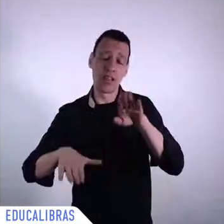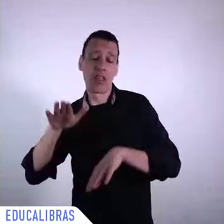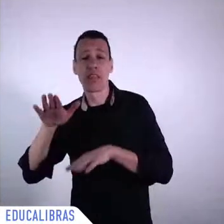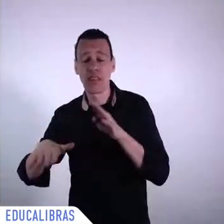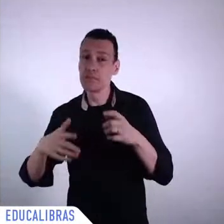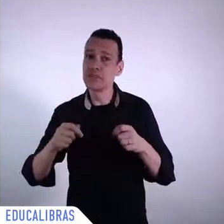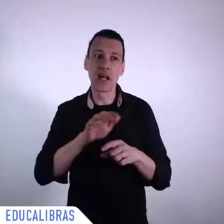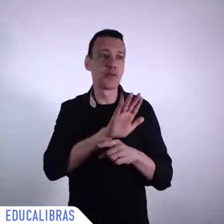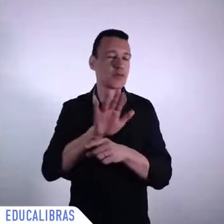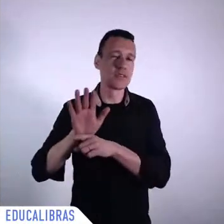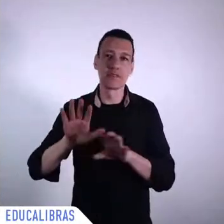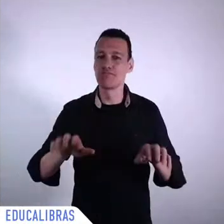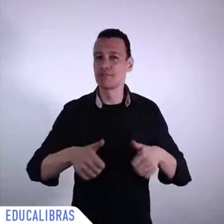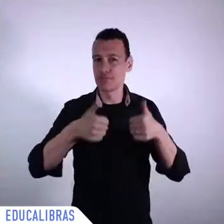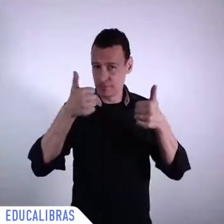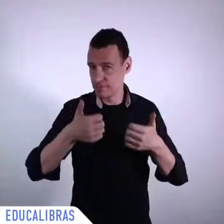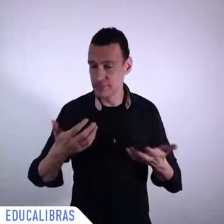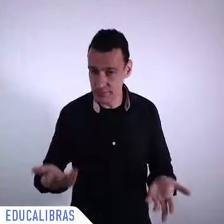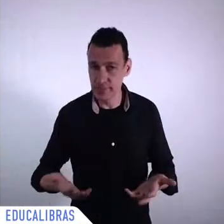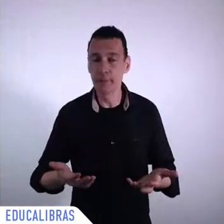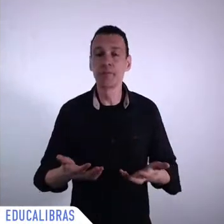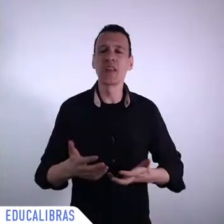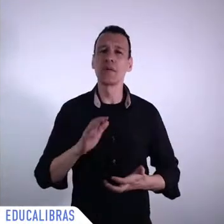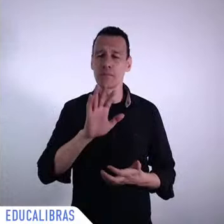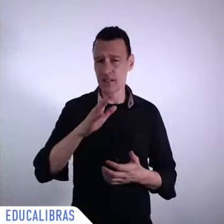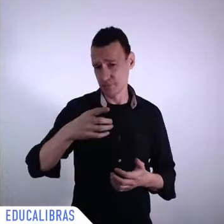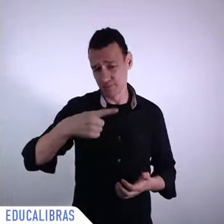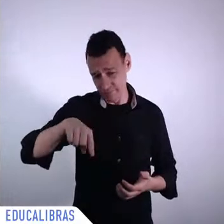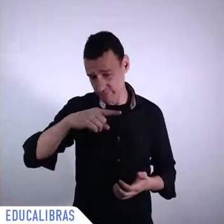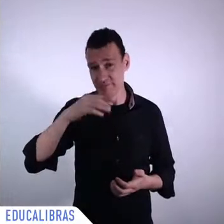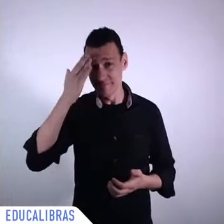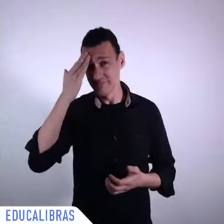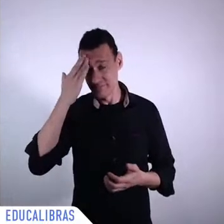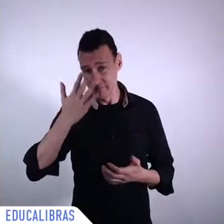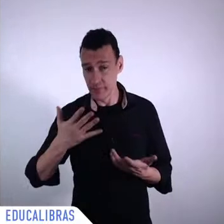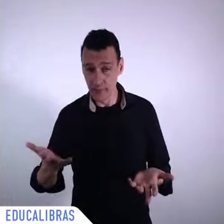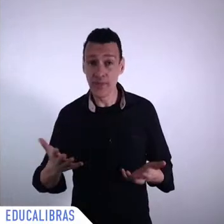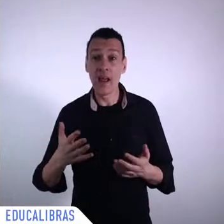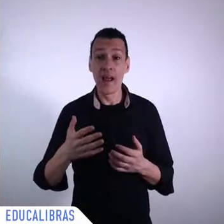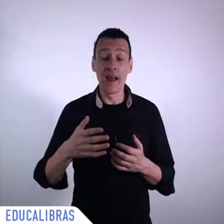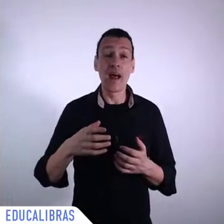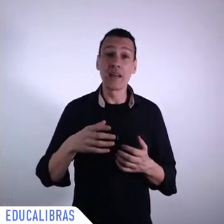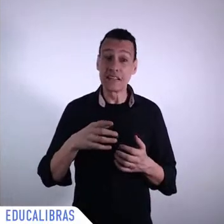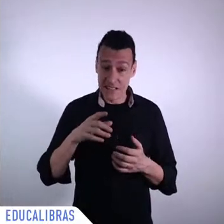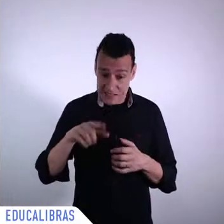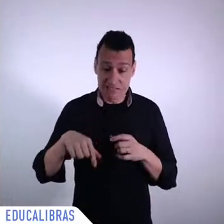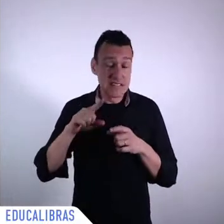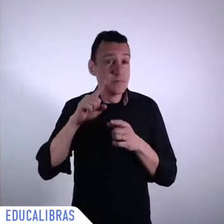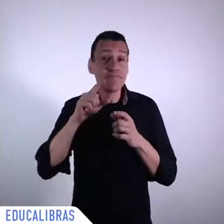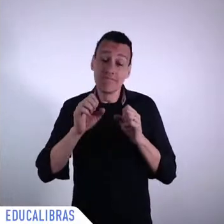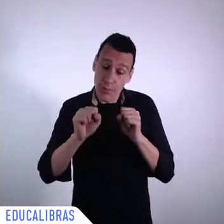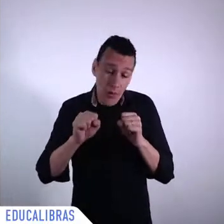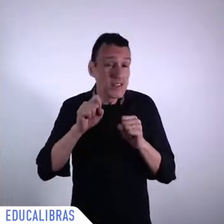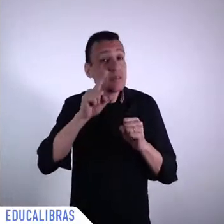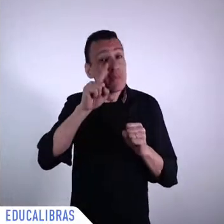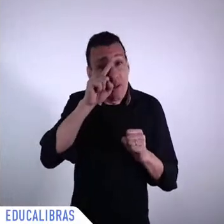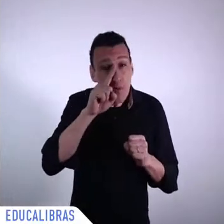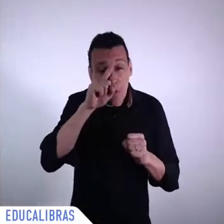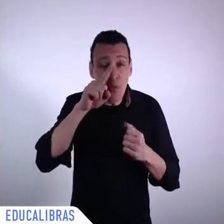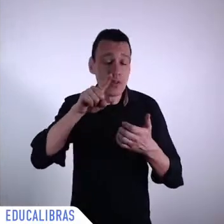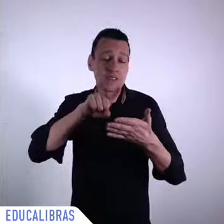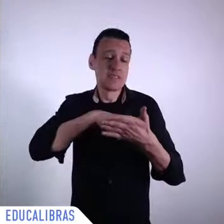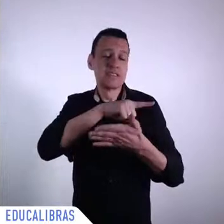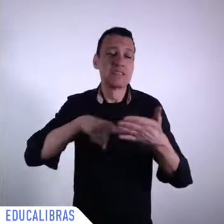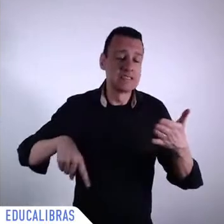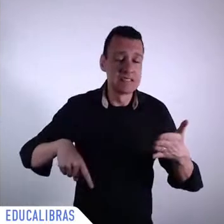risk due to the slow and uneven progress made on the 17 goals and their 169 targets so